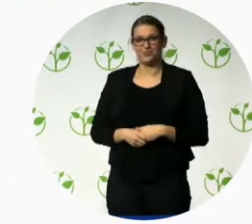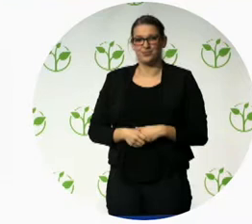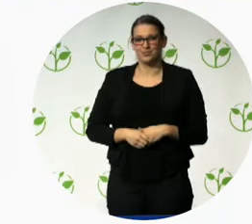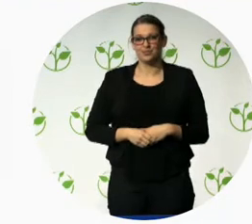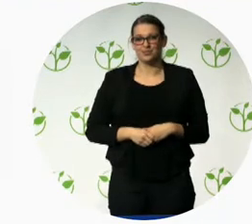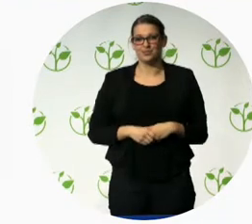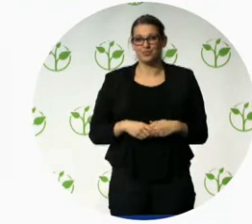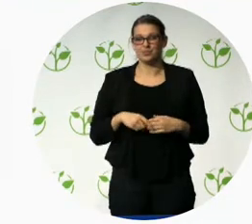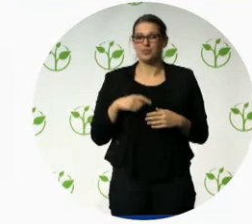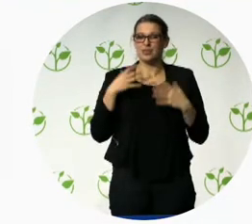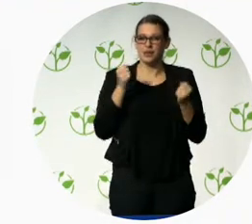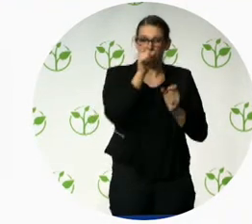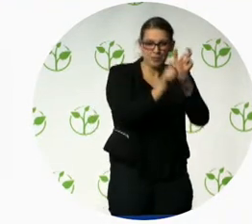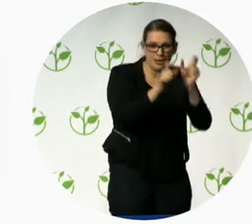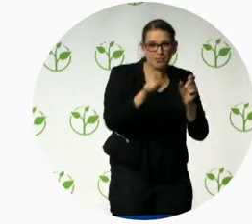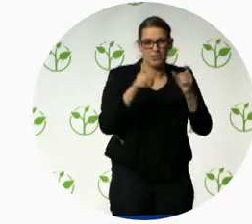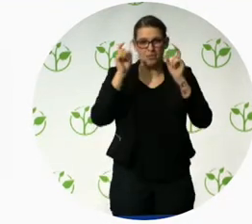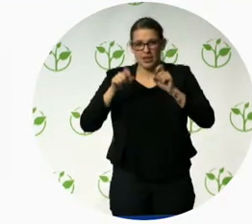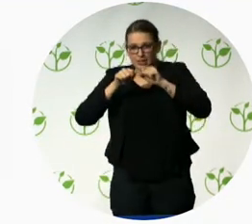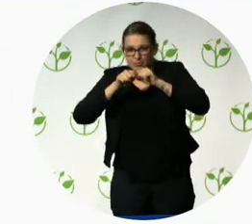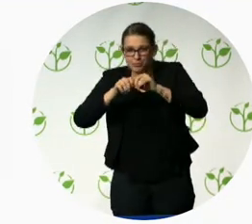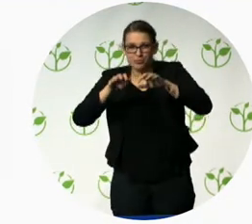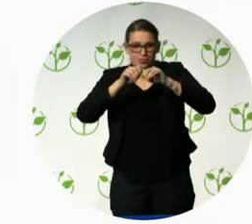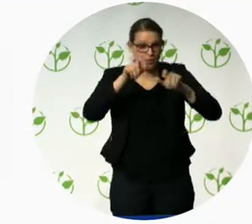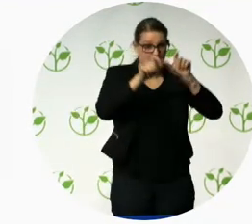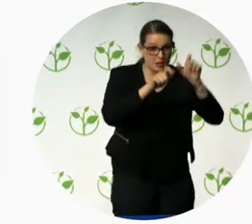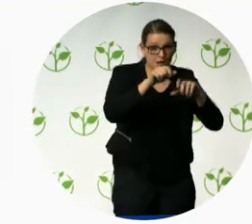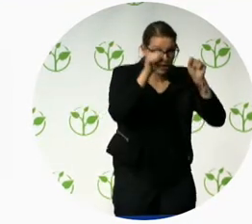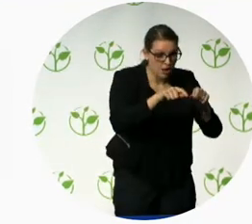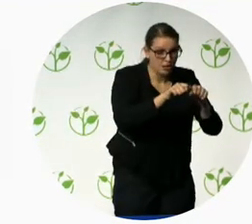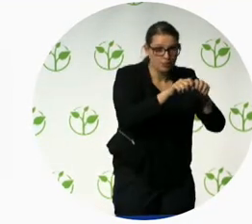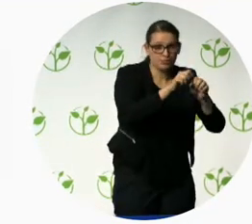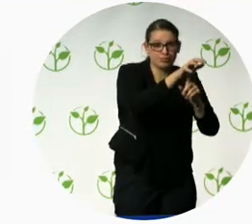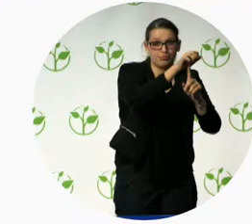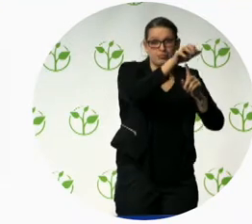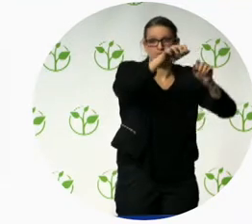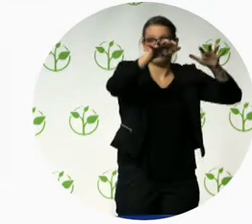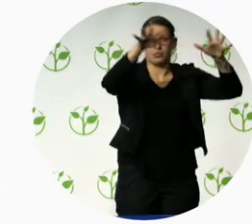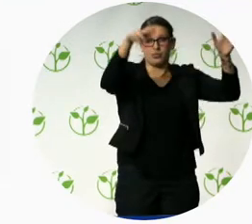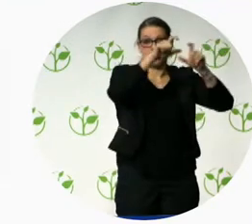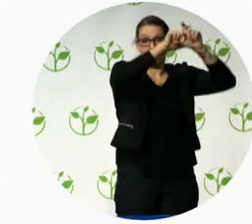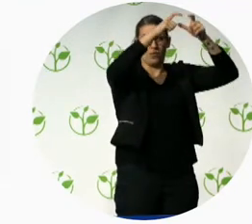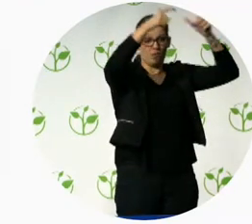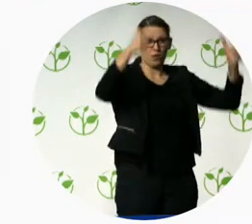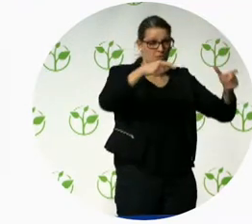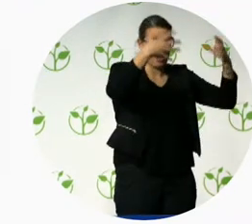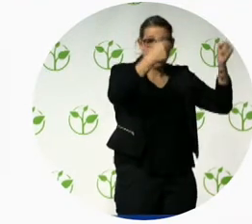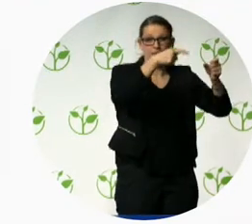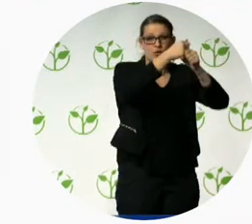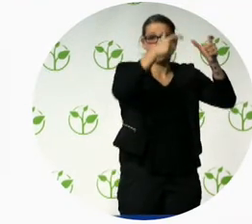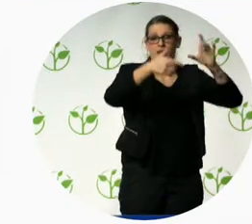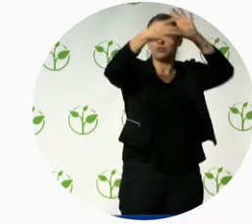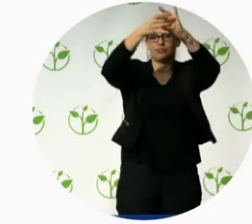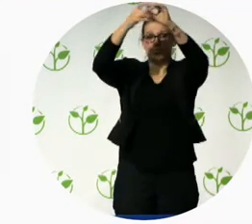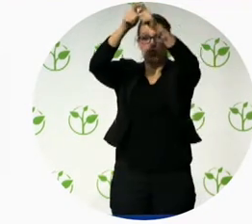we can engage with enterprise. Businesses all around the world are using Microsoft products. We've got to make sure that they know that in